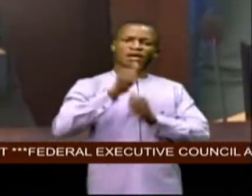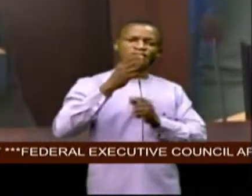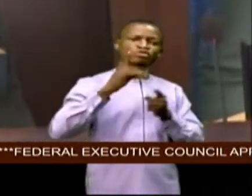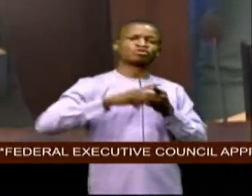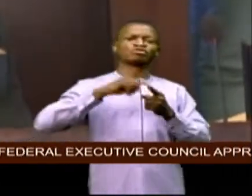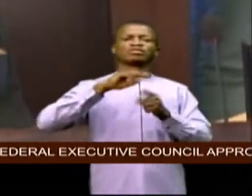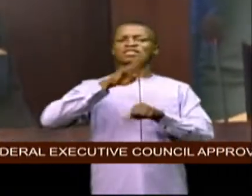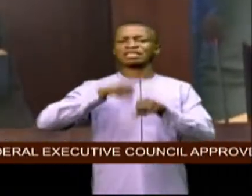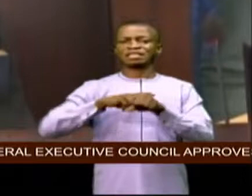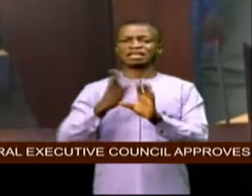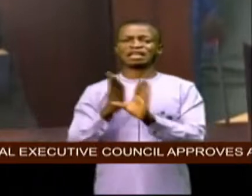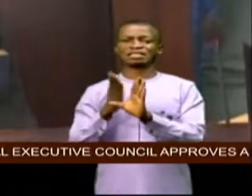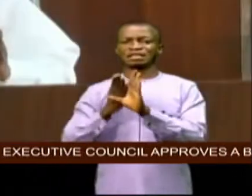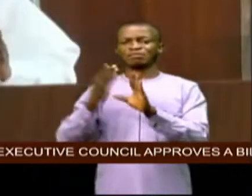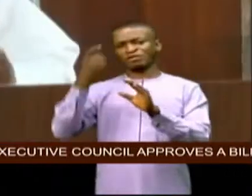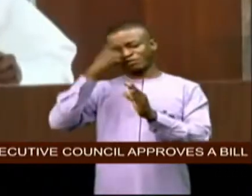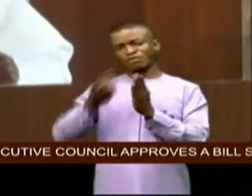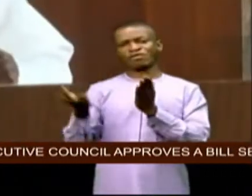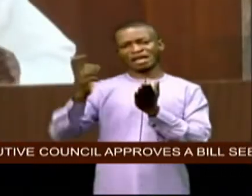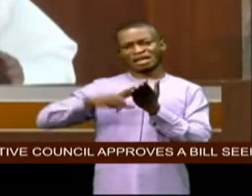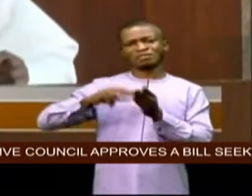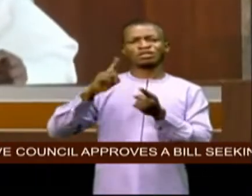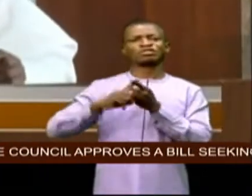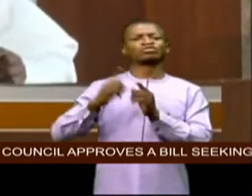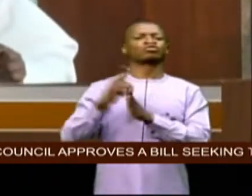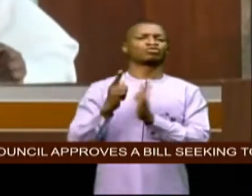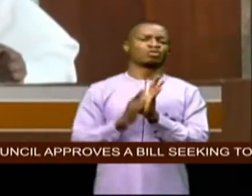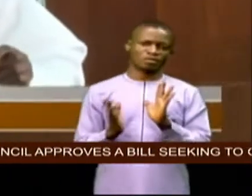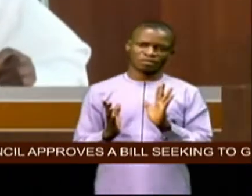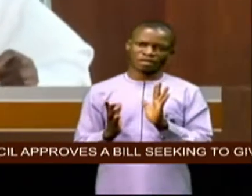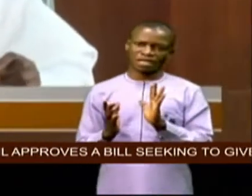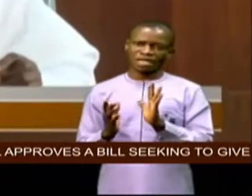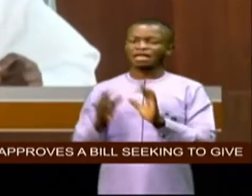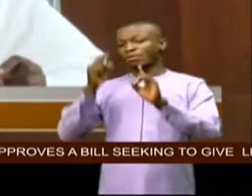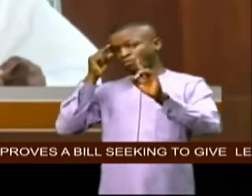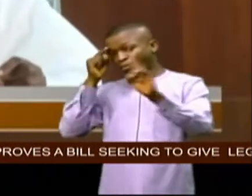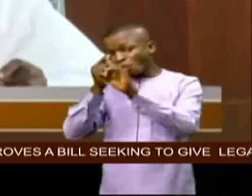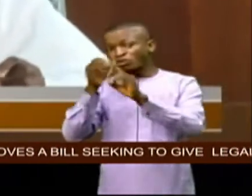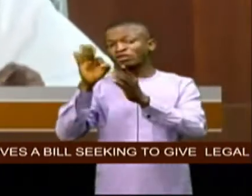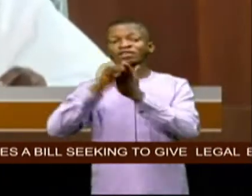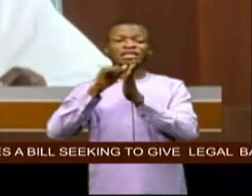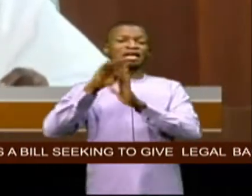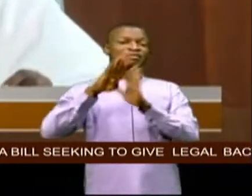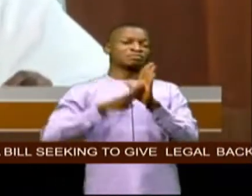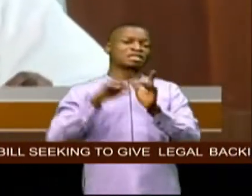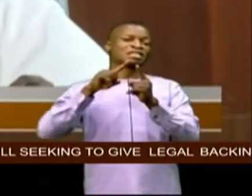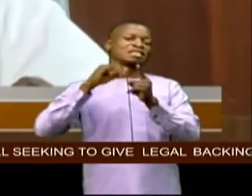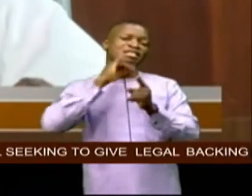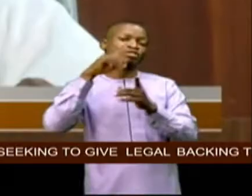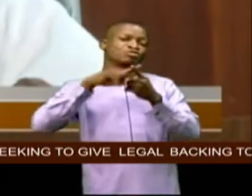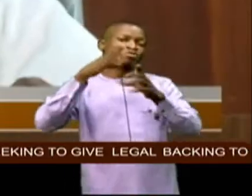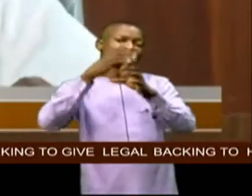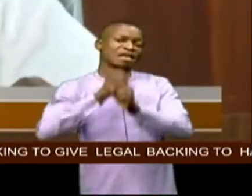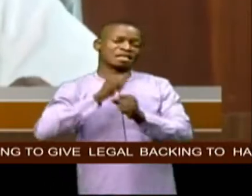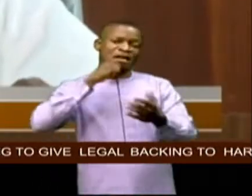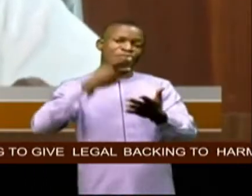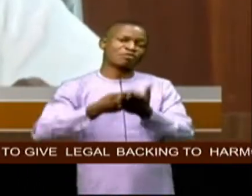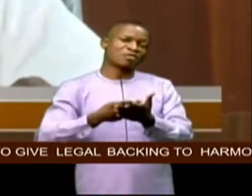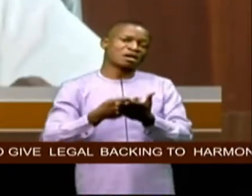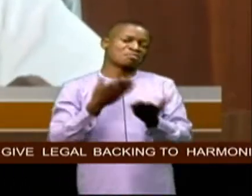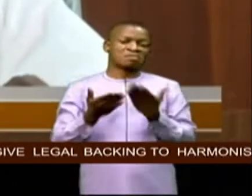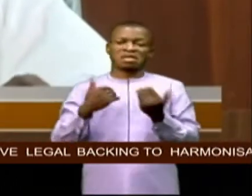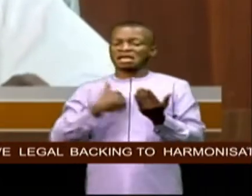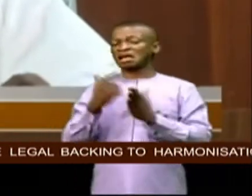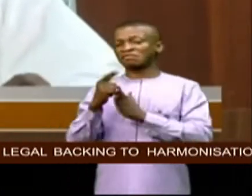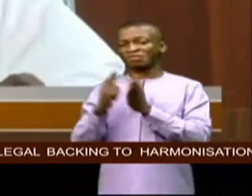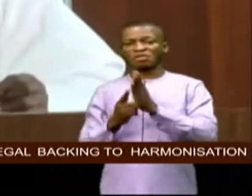for enactment into law the essence of the bill is seeking for approval so that there is legal backing for the new